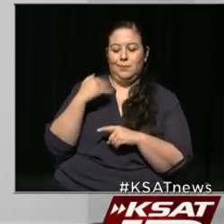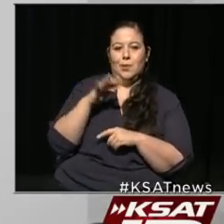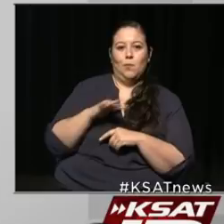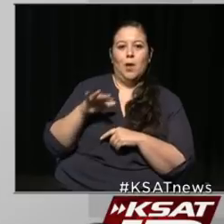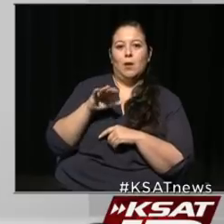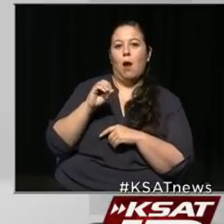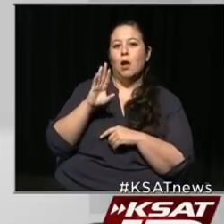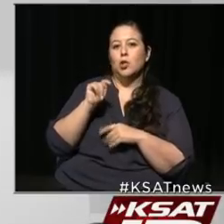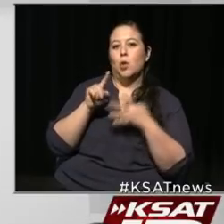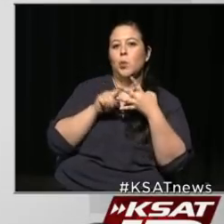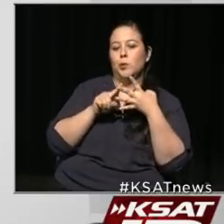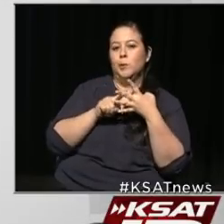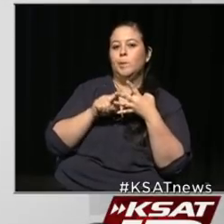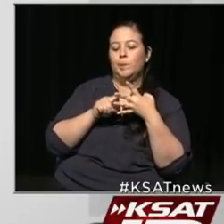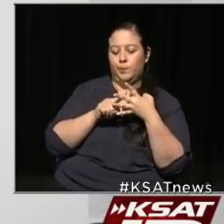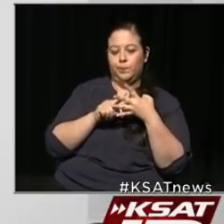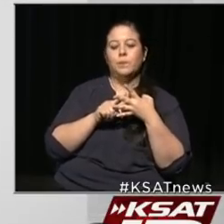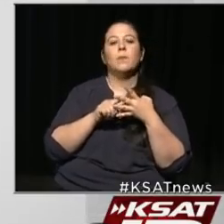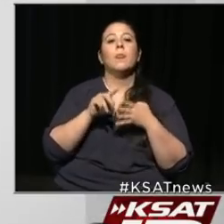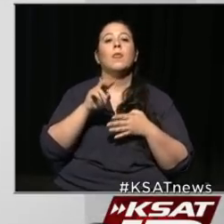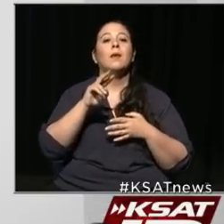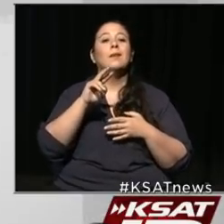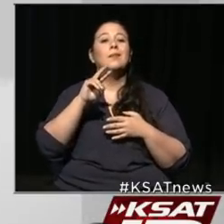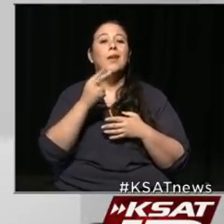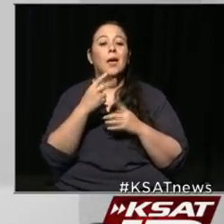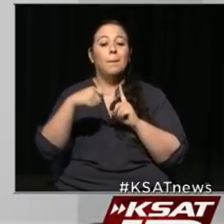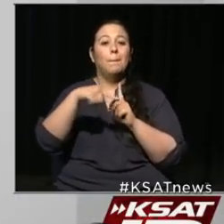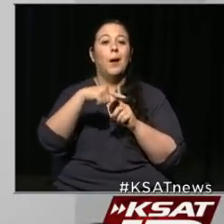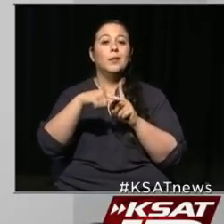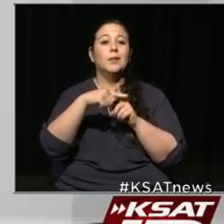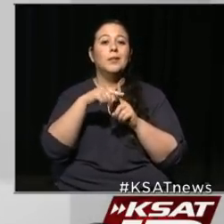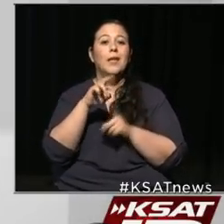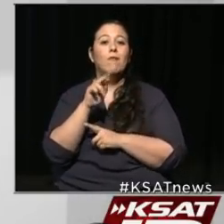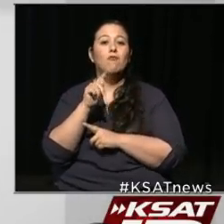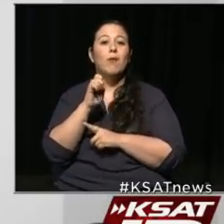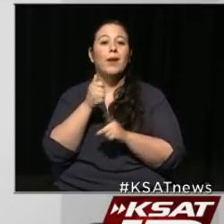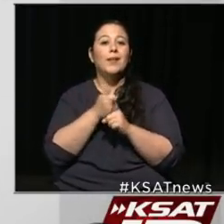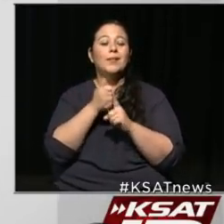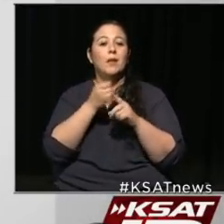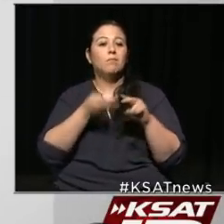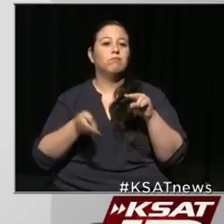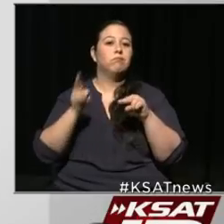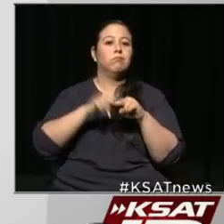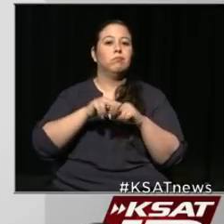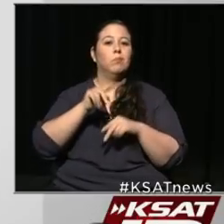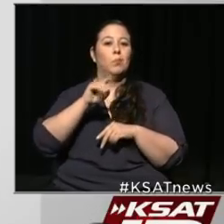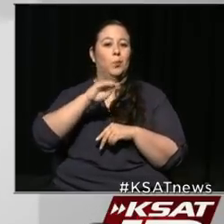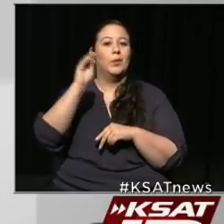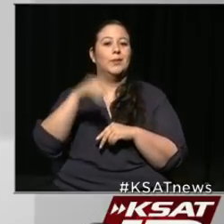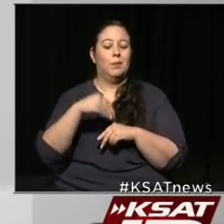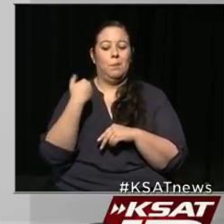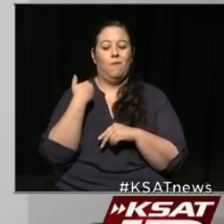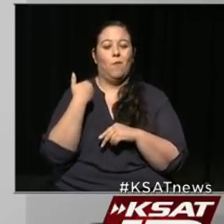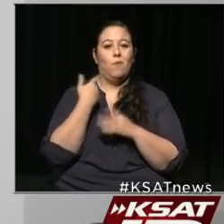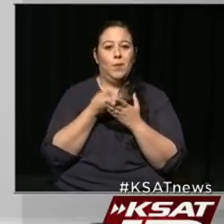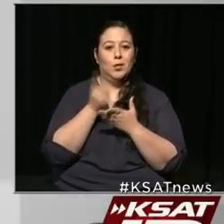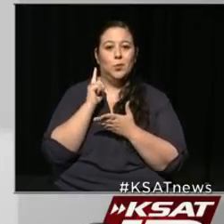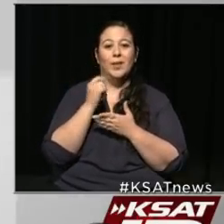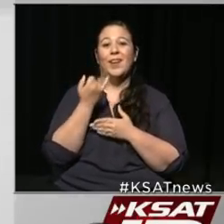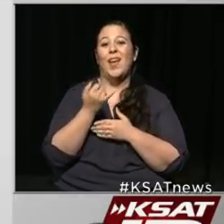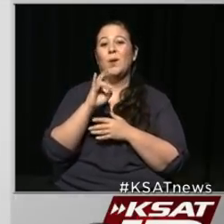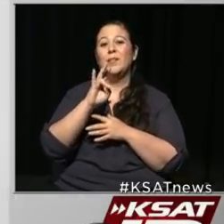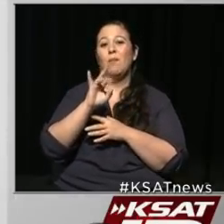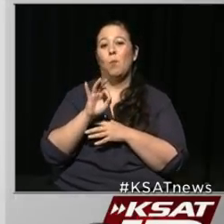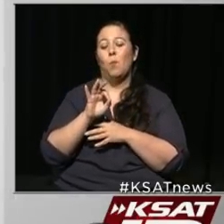week of October. Second, the positivity rate has jumped nearly a full percentage point, again, from last week. It's up to 7